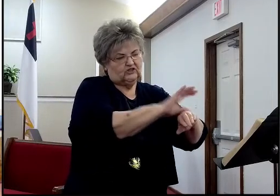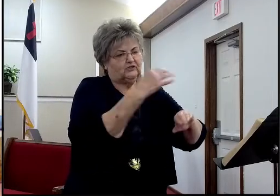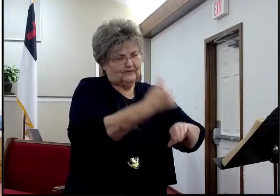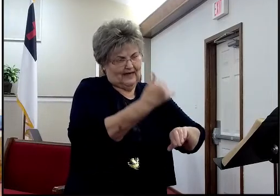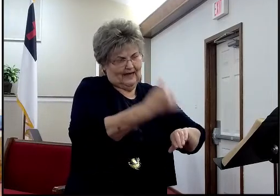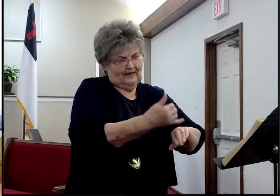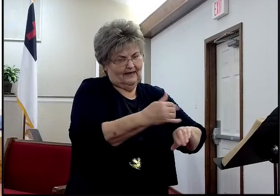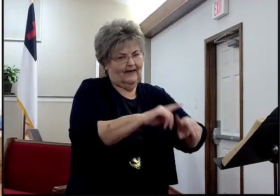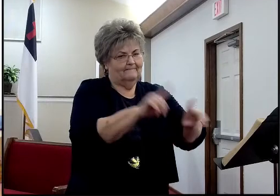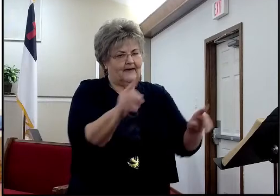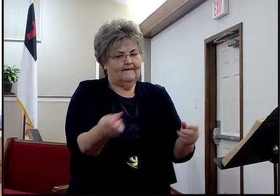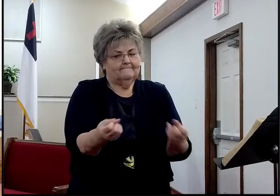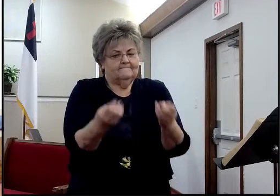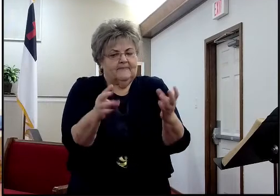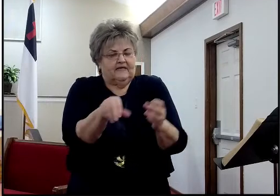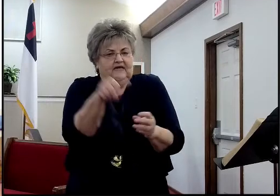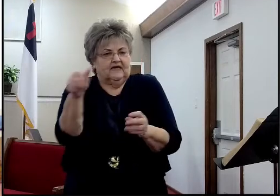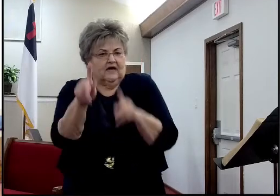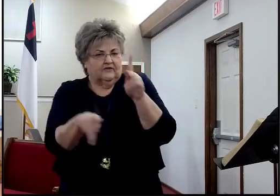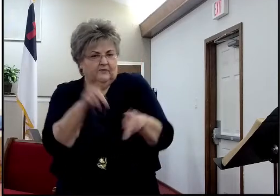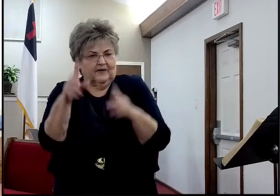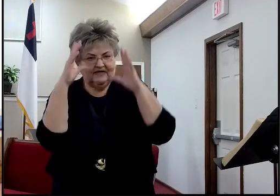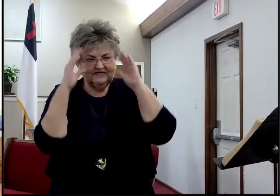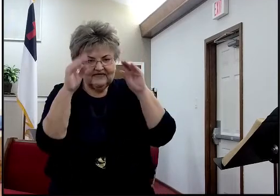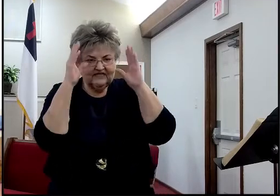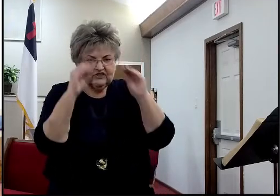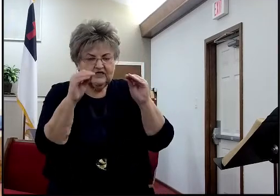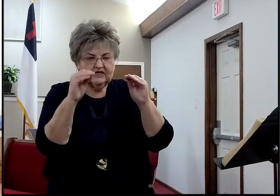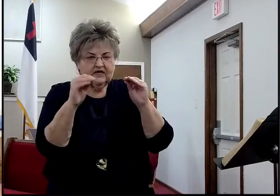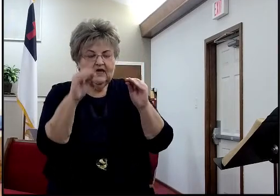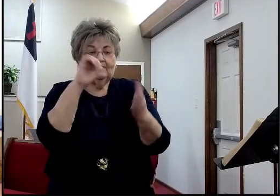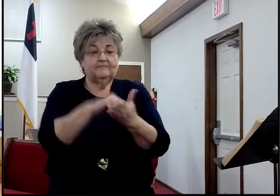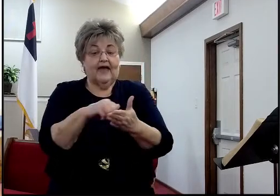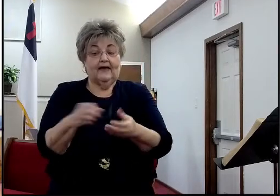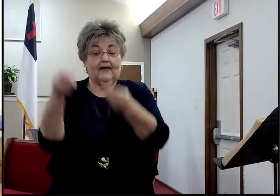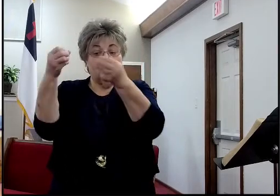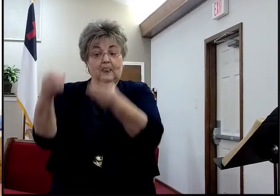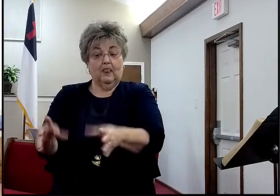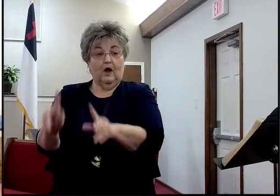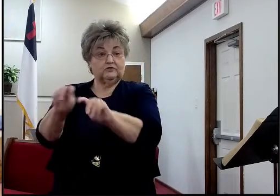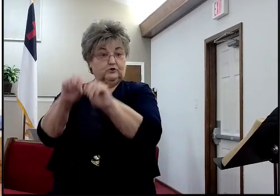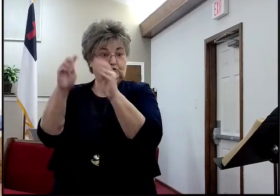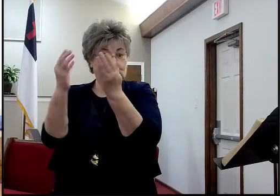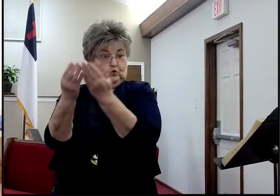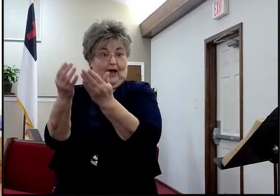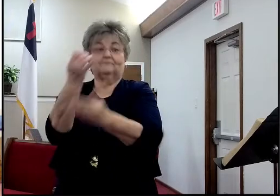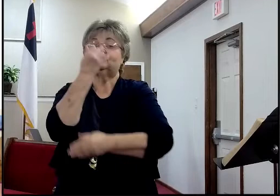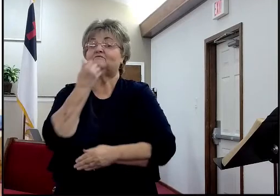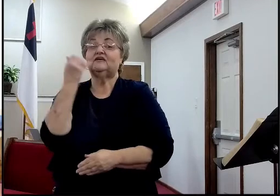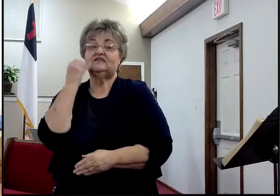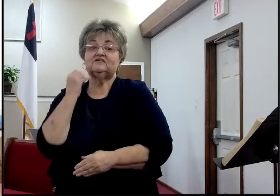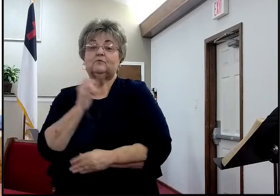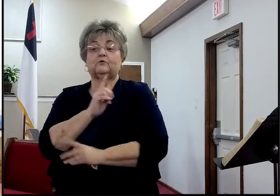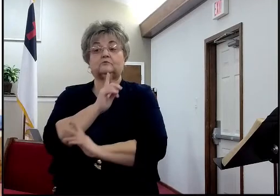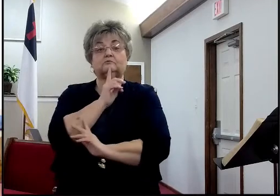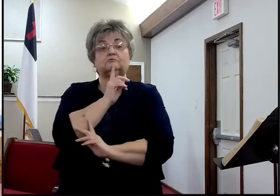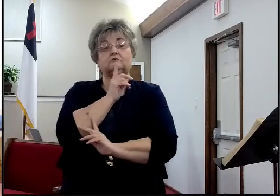and a lot of other people, were teaching that the lost tribes of Israel, were actually,